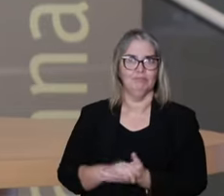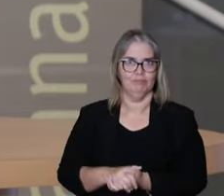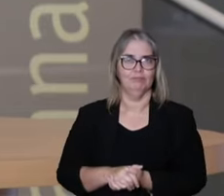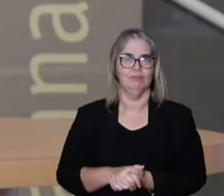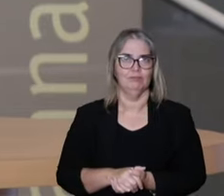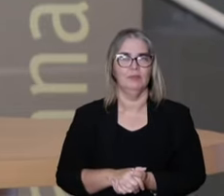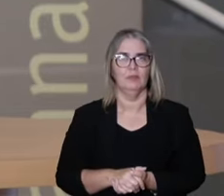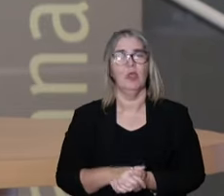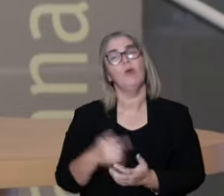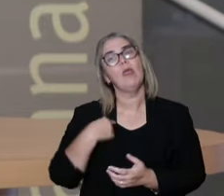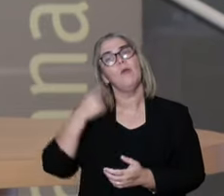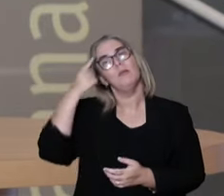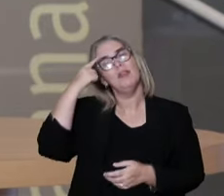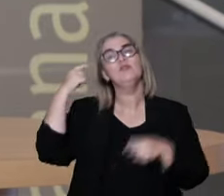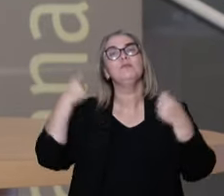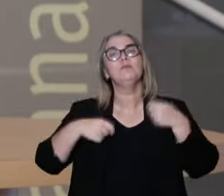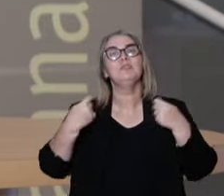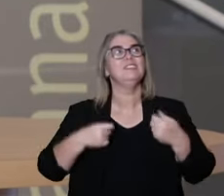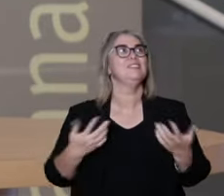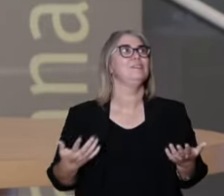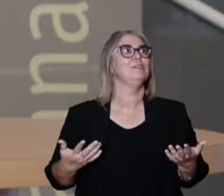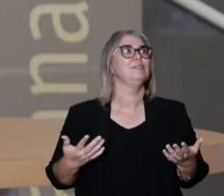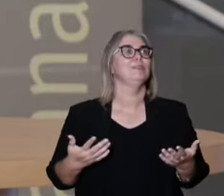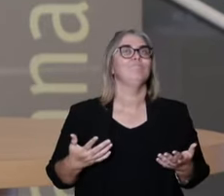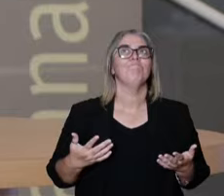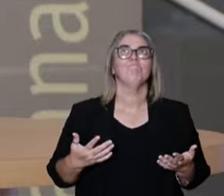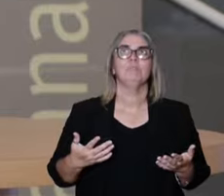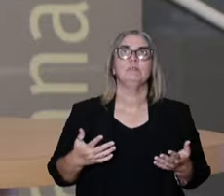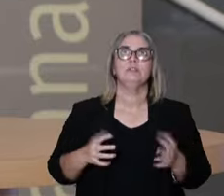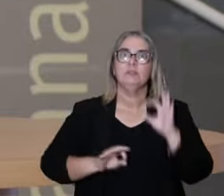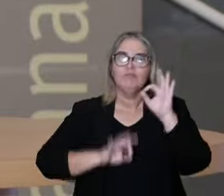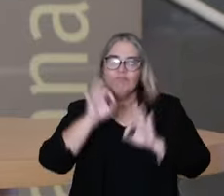criteria for people to practice.